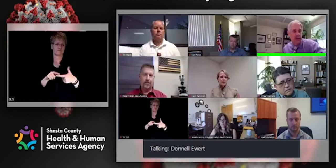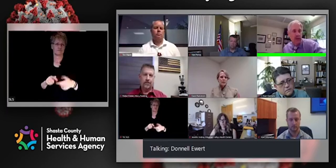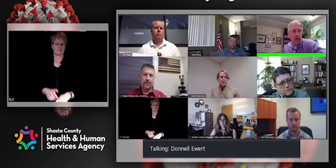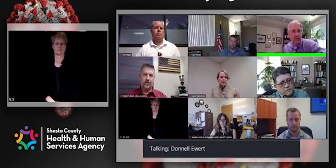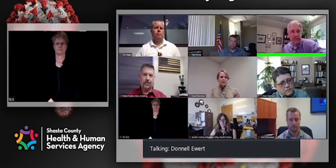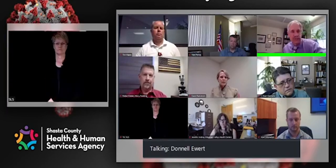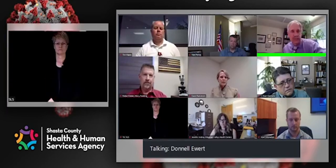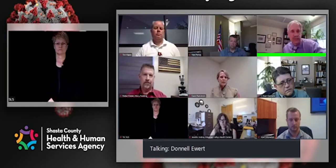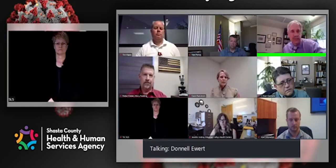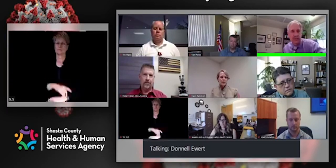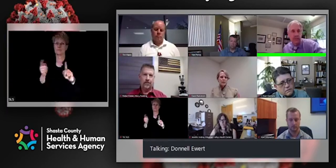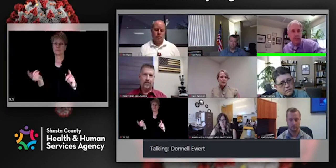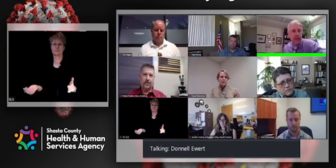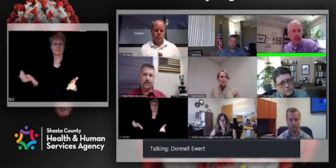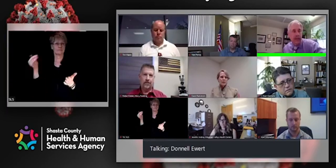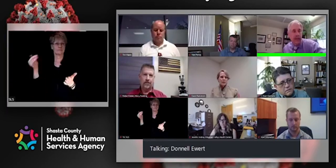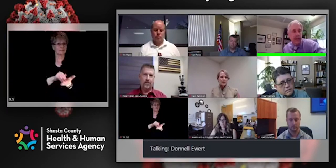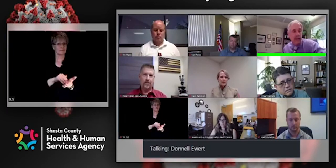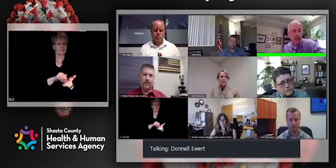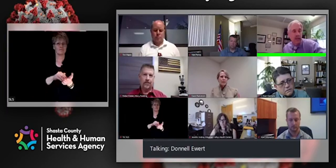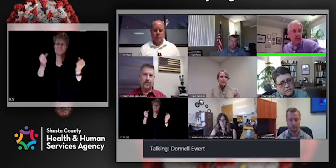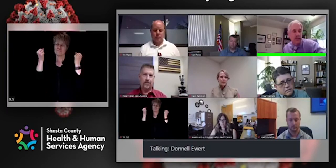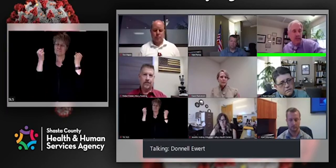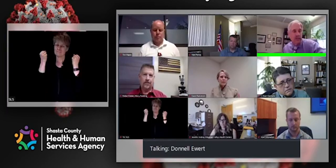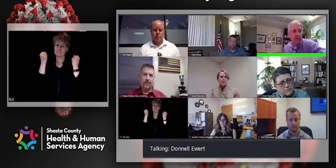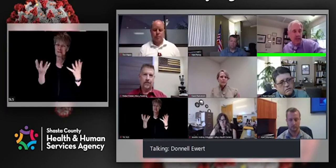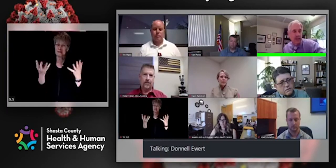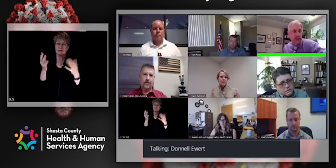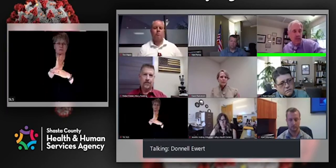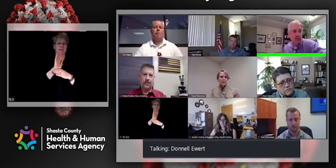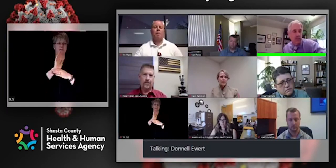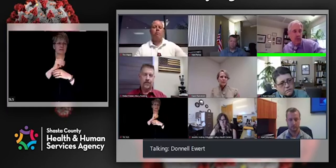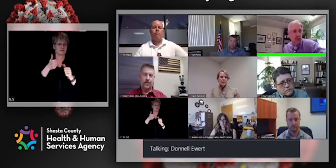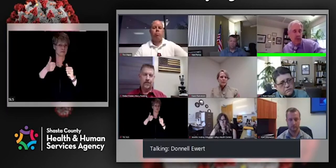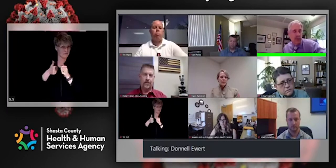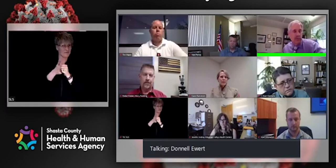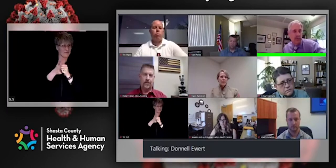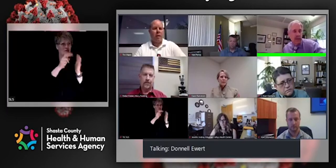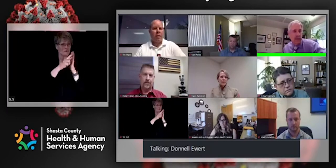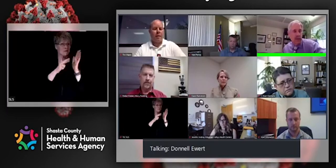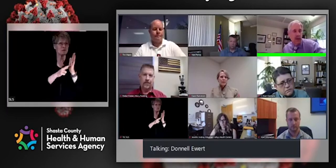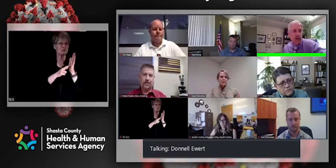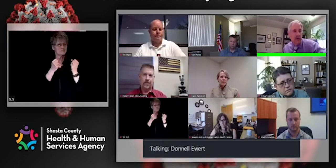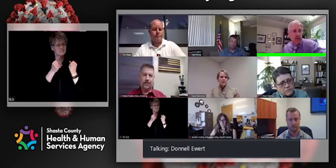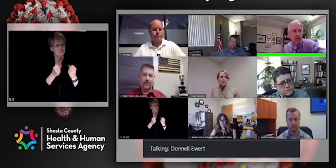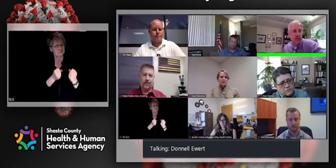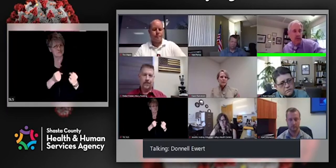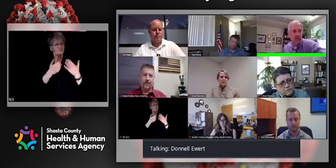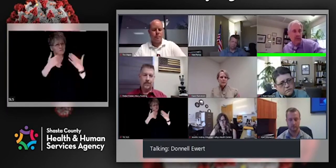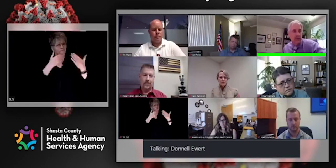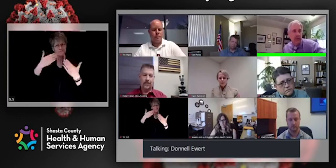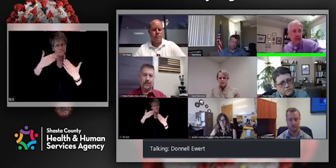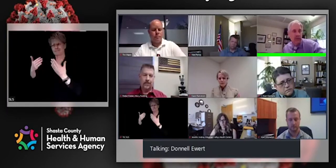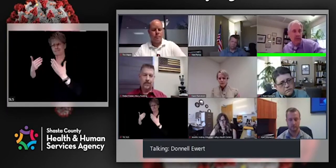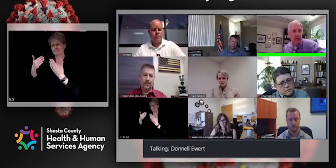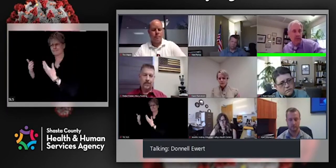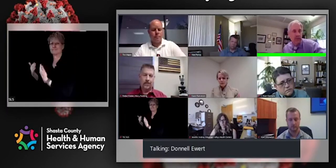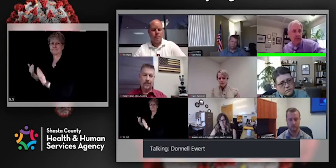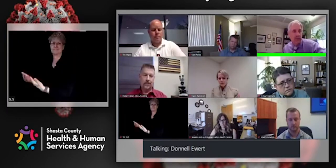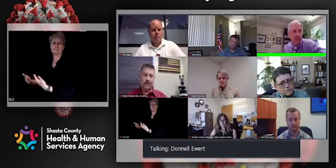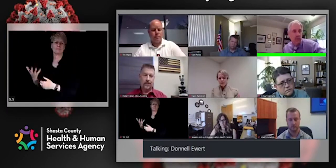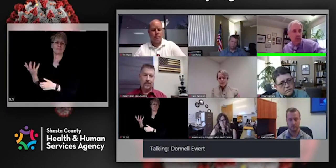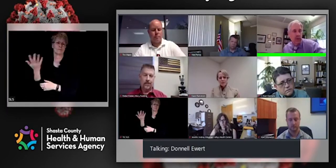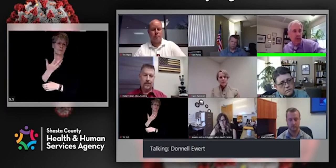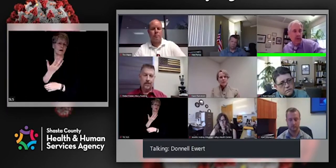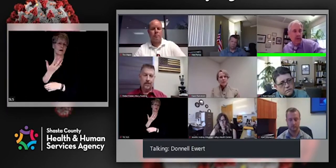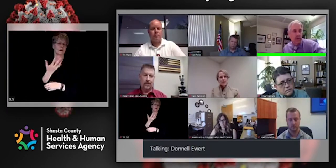our thanks, all the businesses that have complied. And these actions that, you know, we, that we're contemplating are to create a level playing field for the